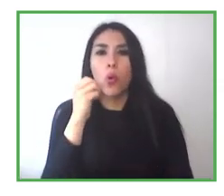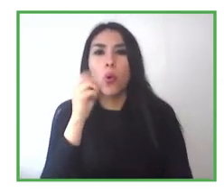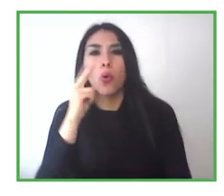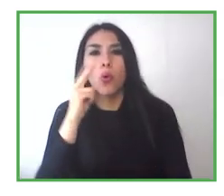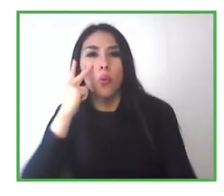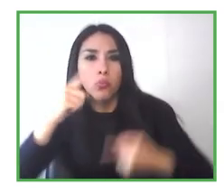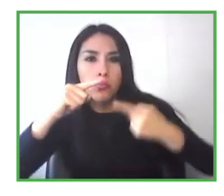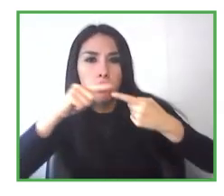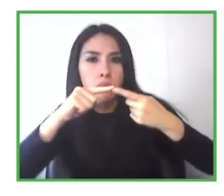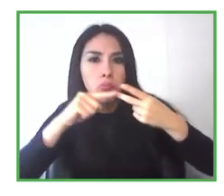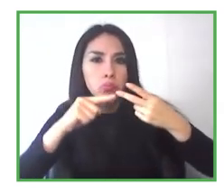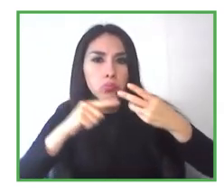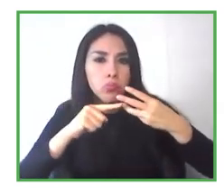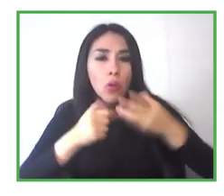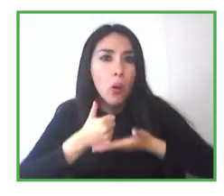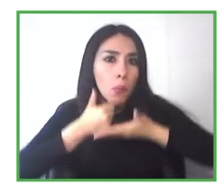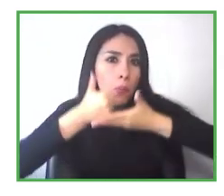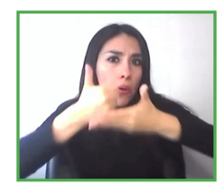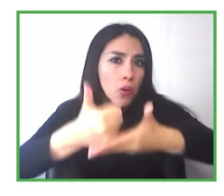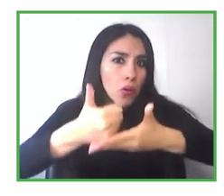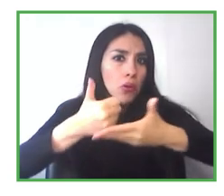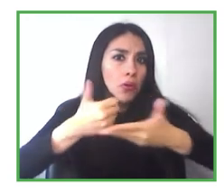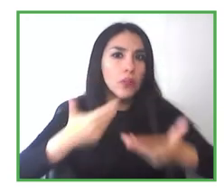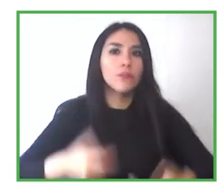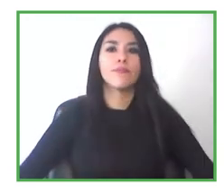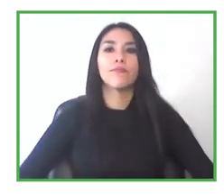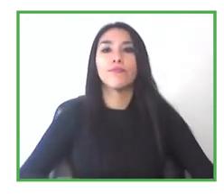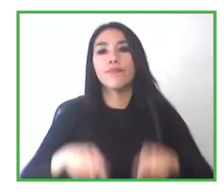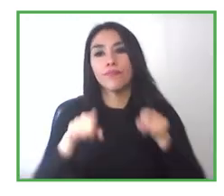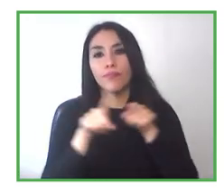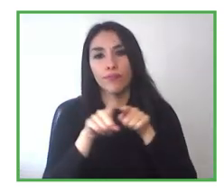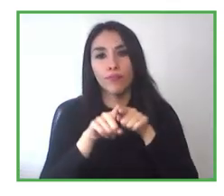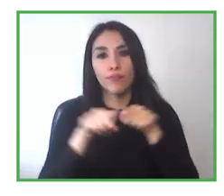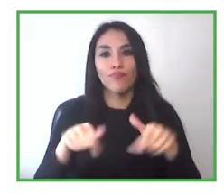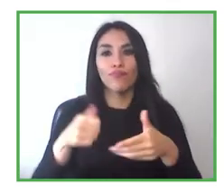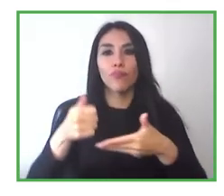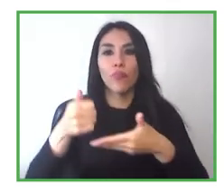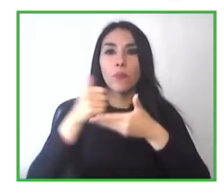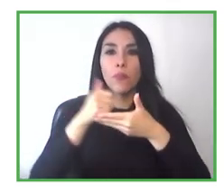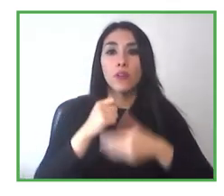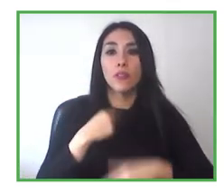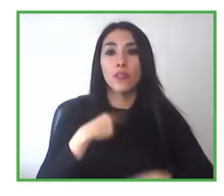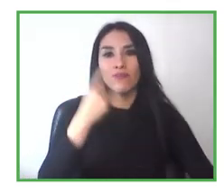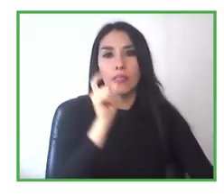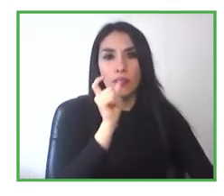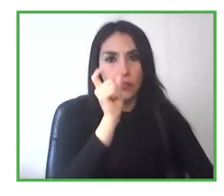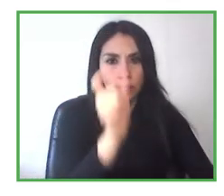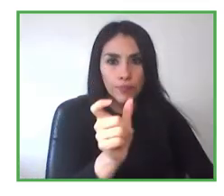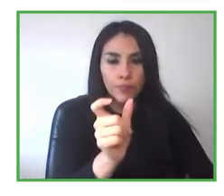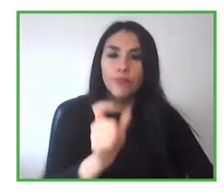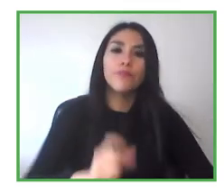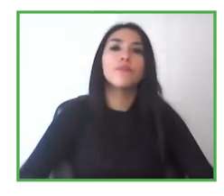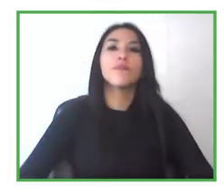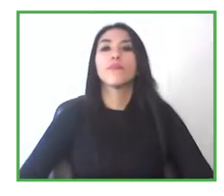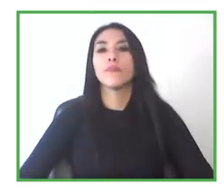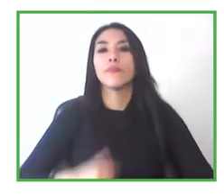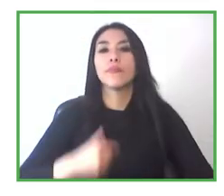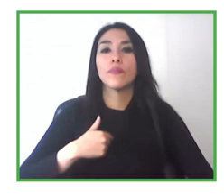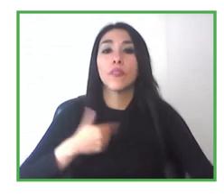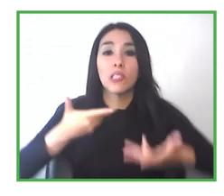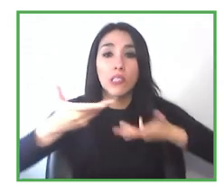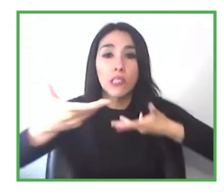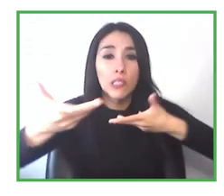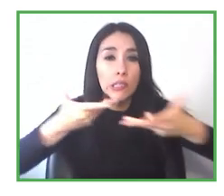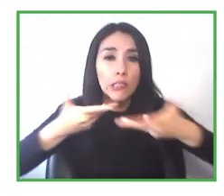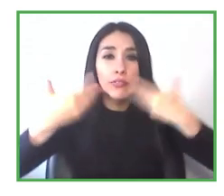also there's a qualitative observation, a report, which this guideline contains a report where we